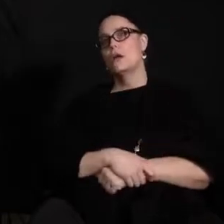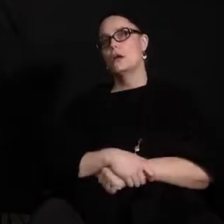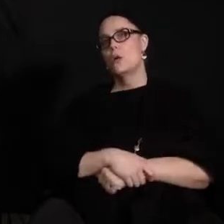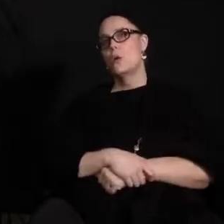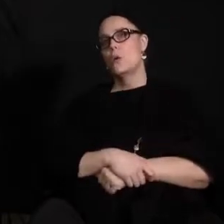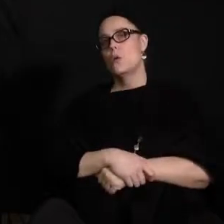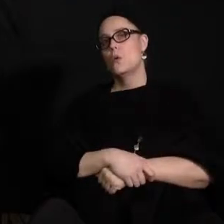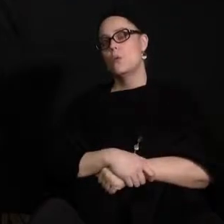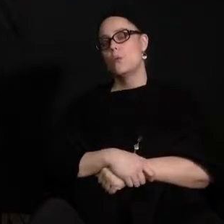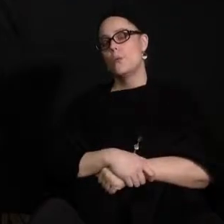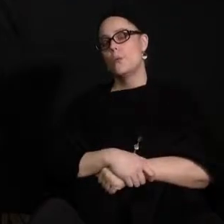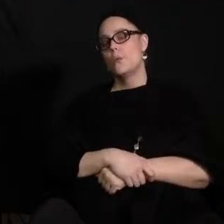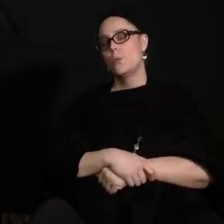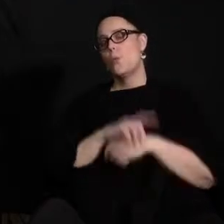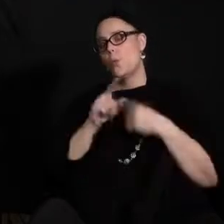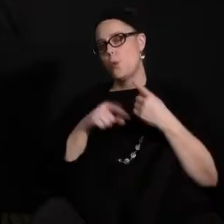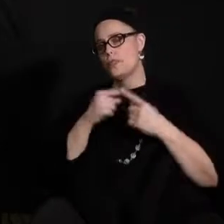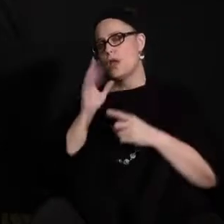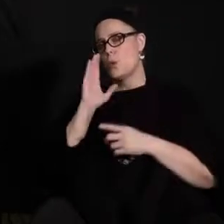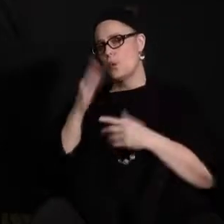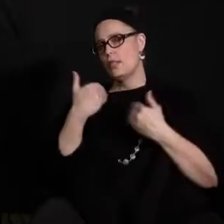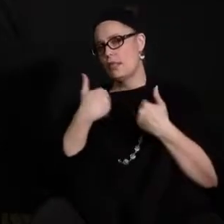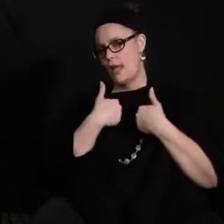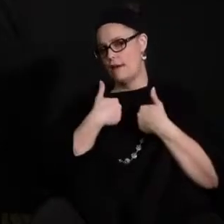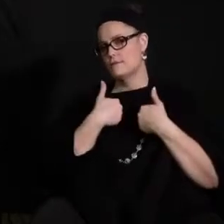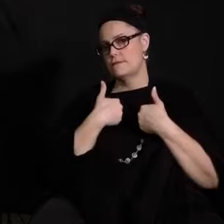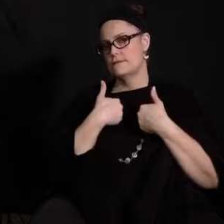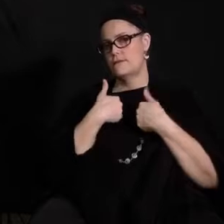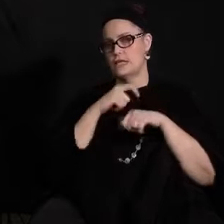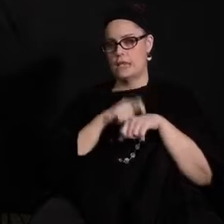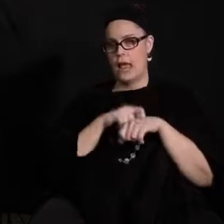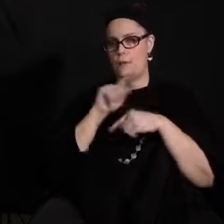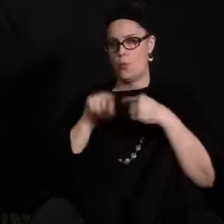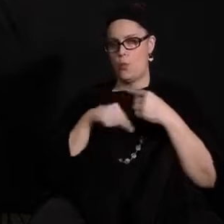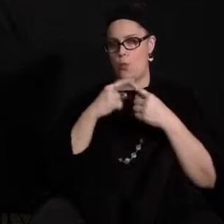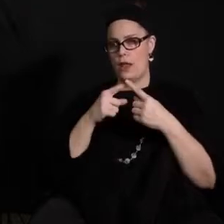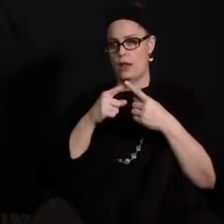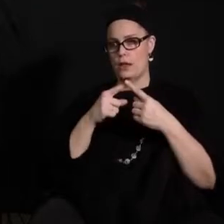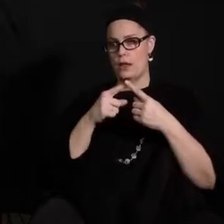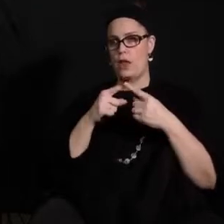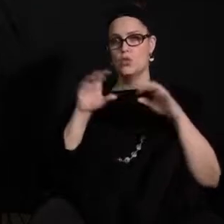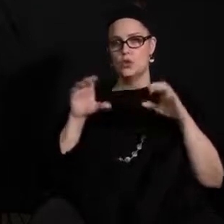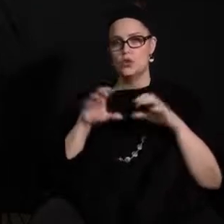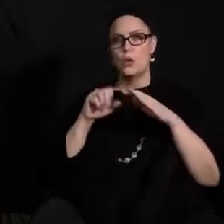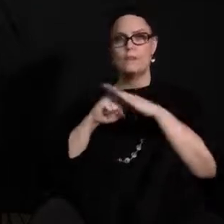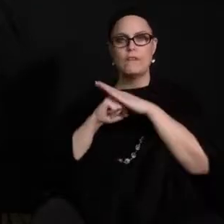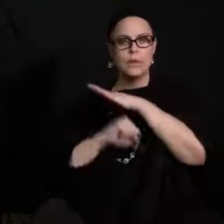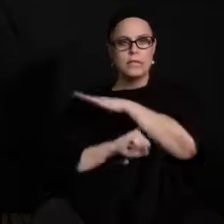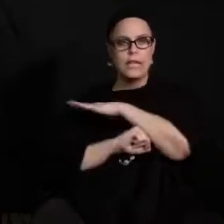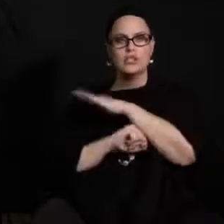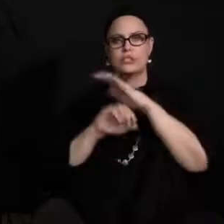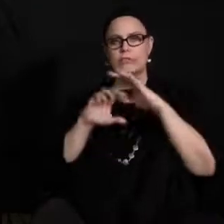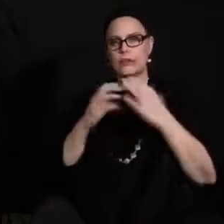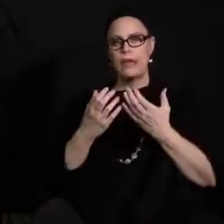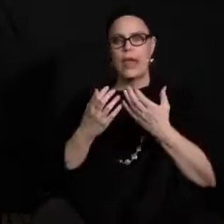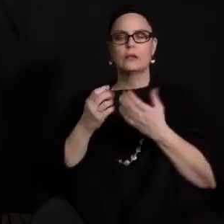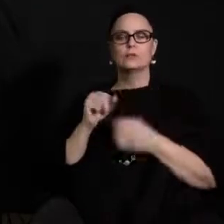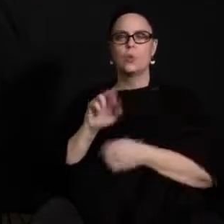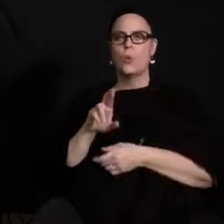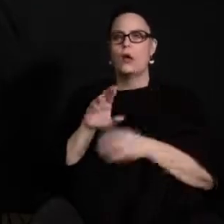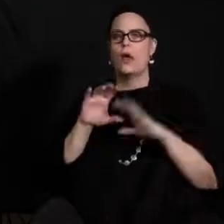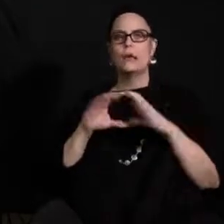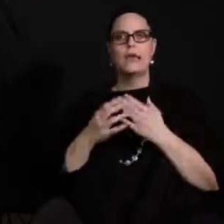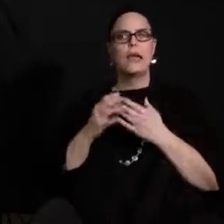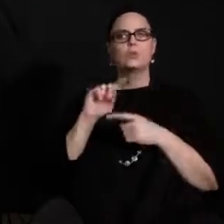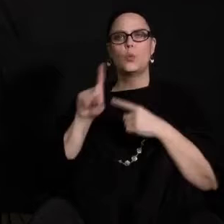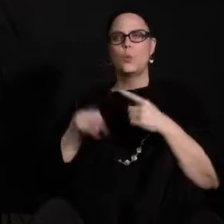a time when they're doing their foundations class or a class where